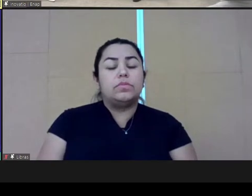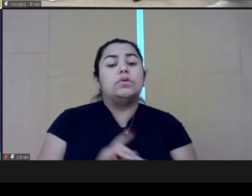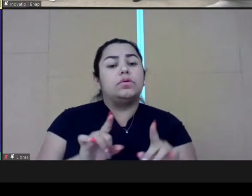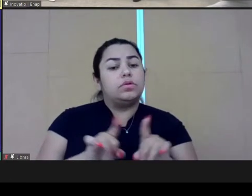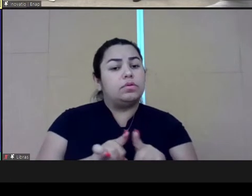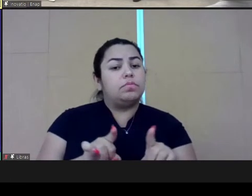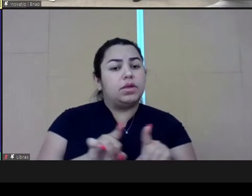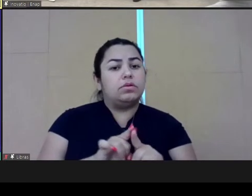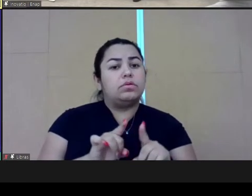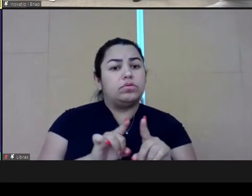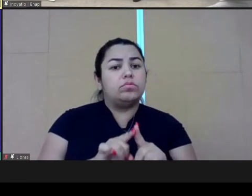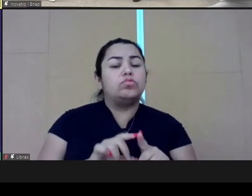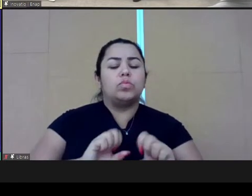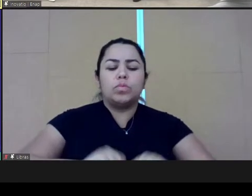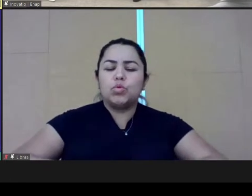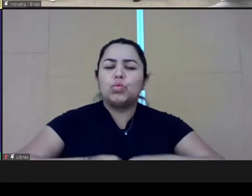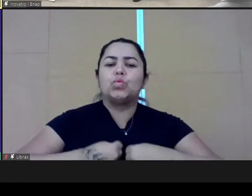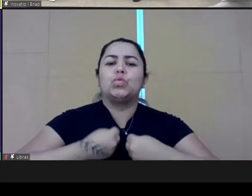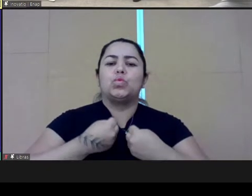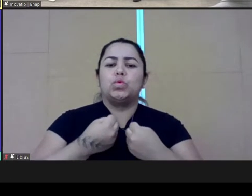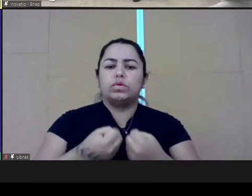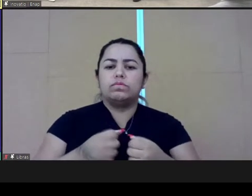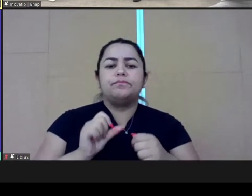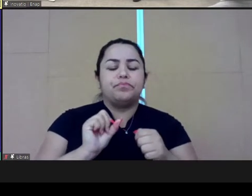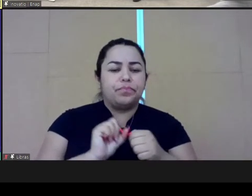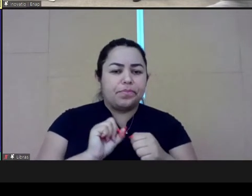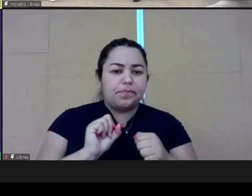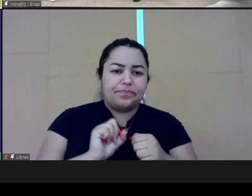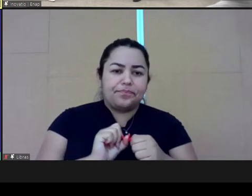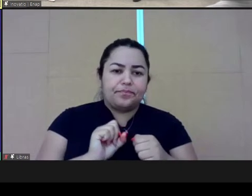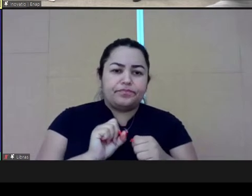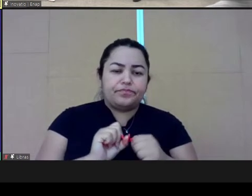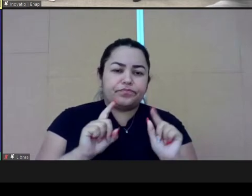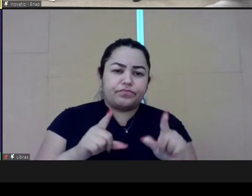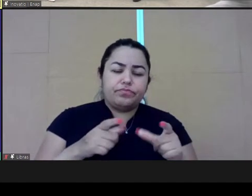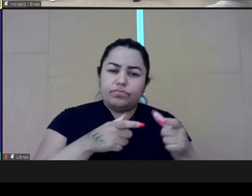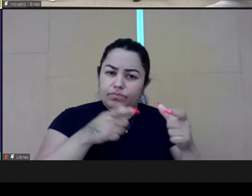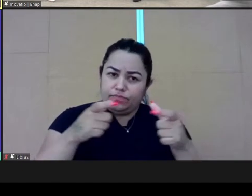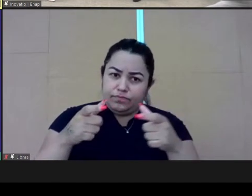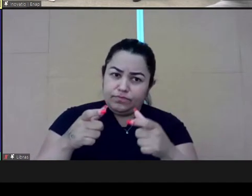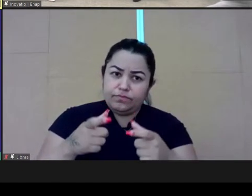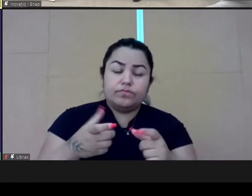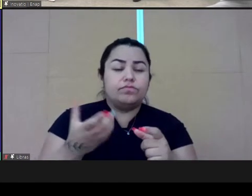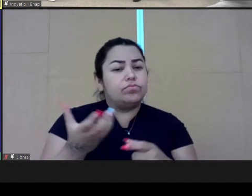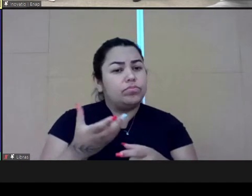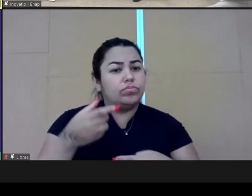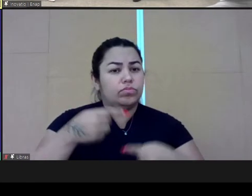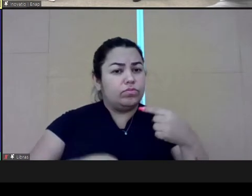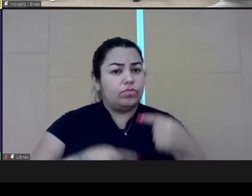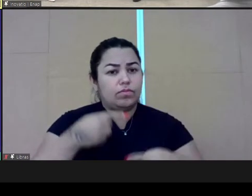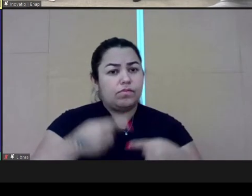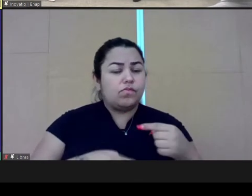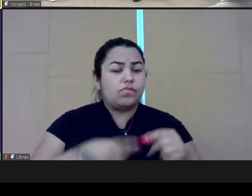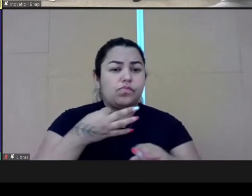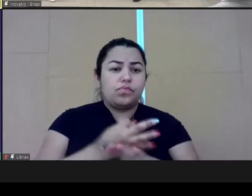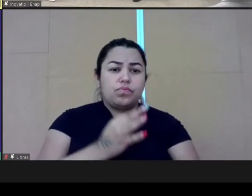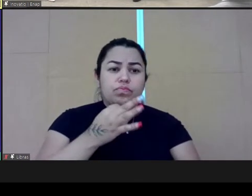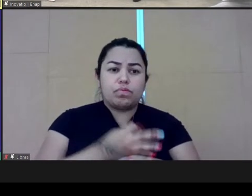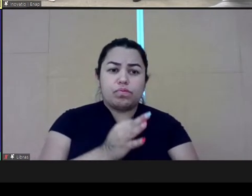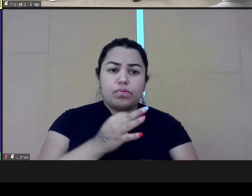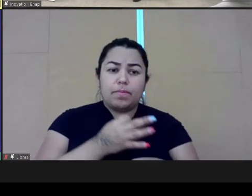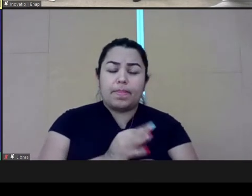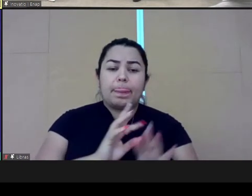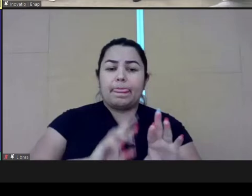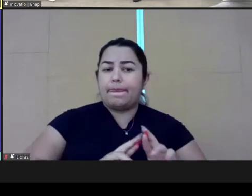this area. It requires measurement. It requires dialogue, training. It requires different approaches to hiring